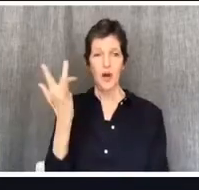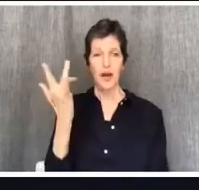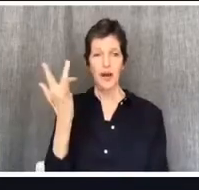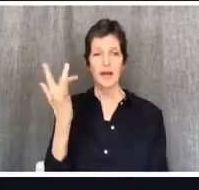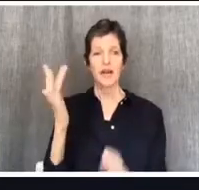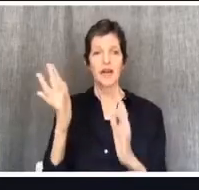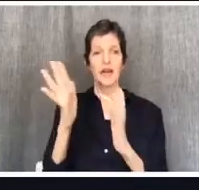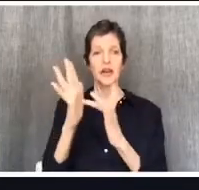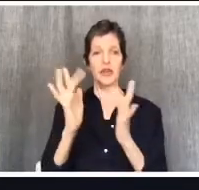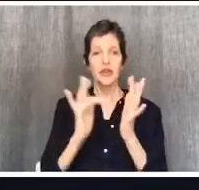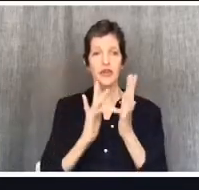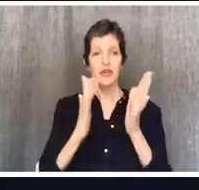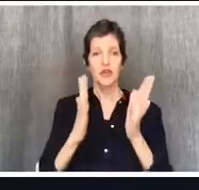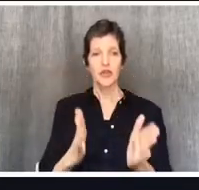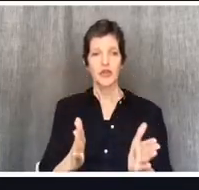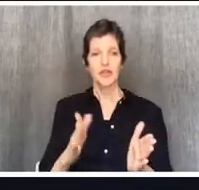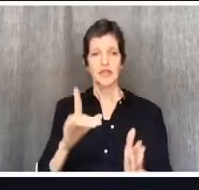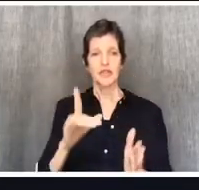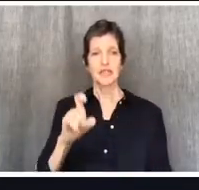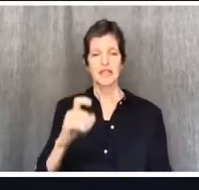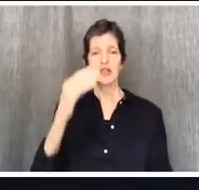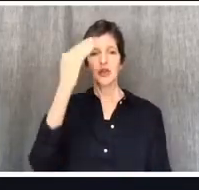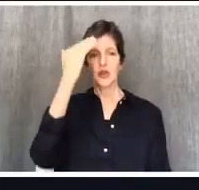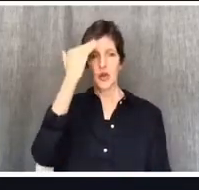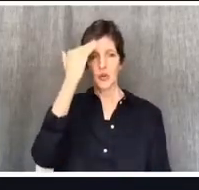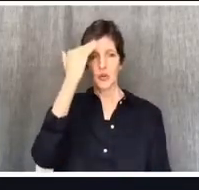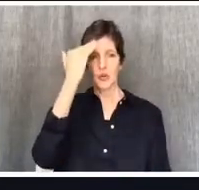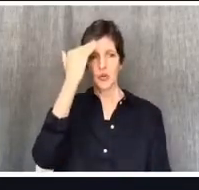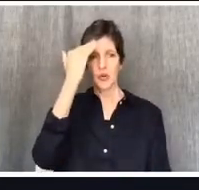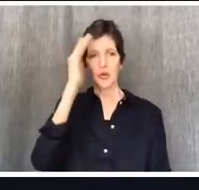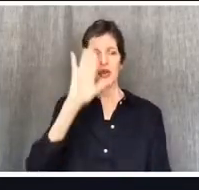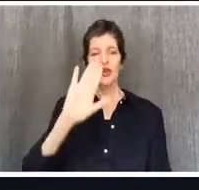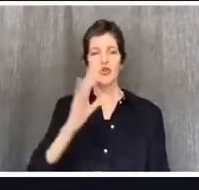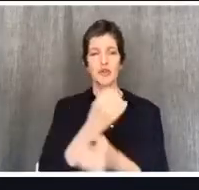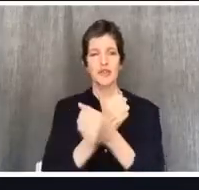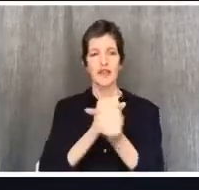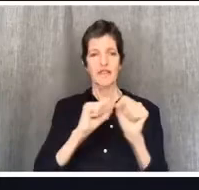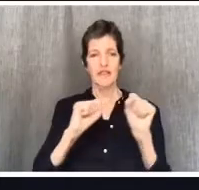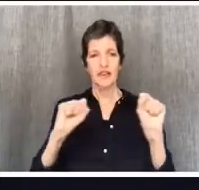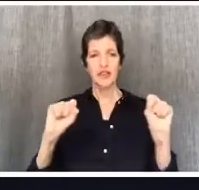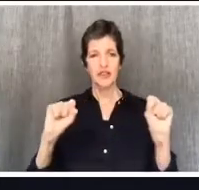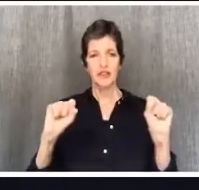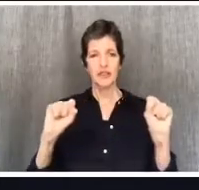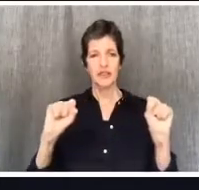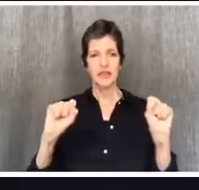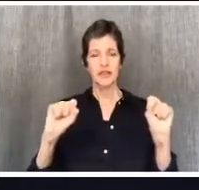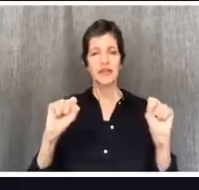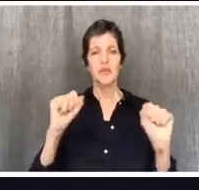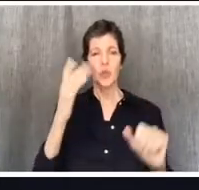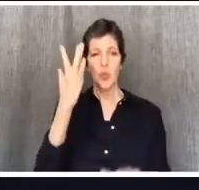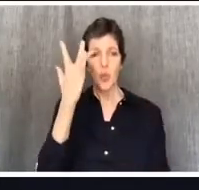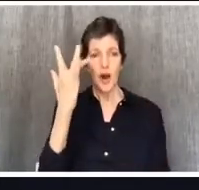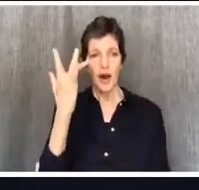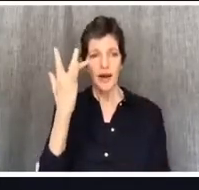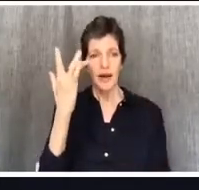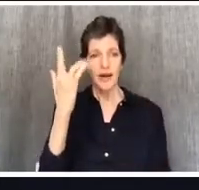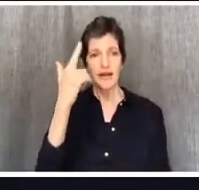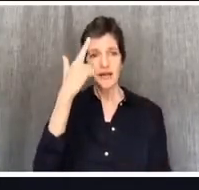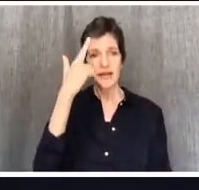their salvation is dependent not on what they do, but on what God has done. That's why Christian liberty is important.